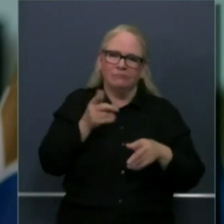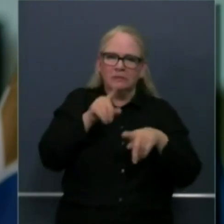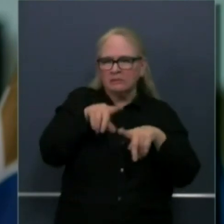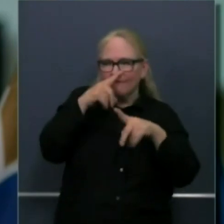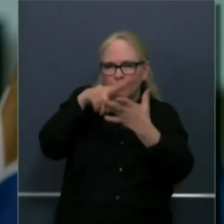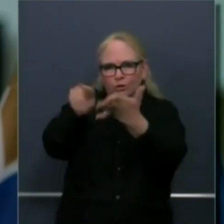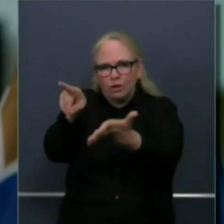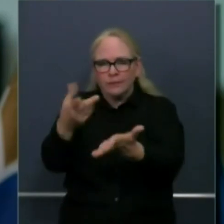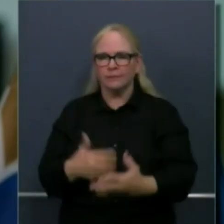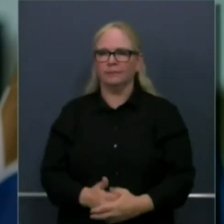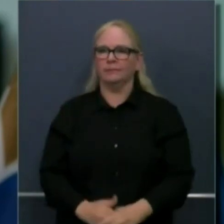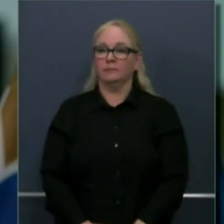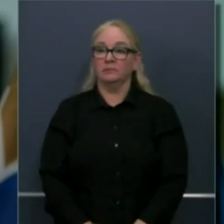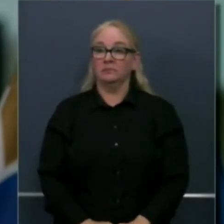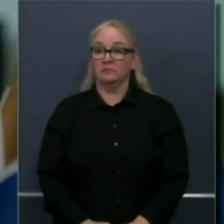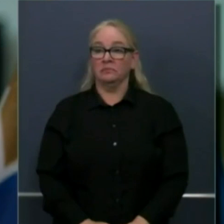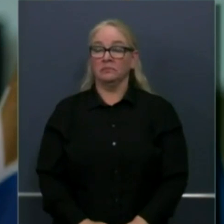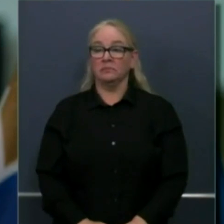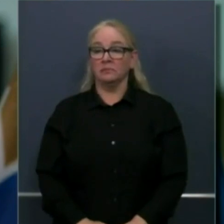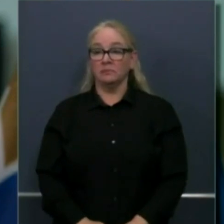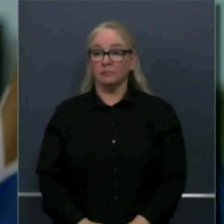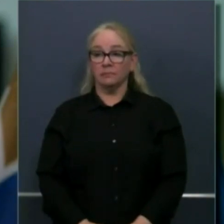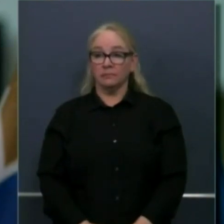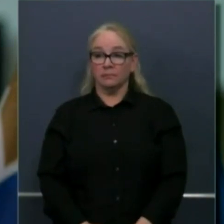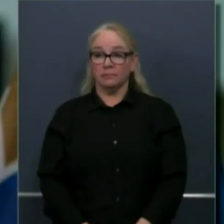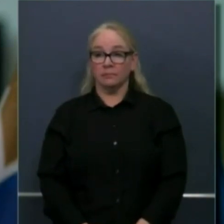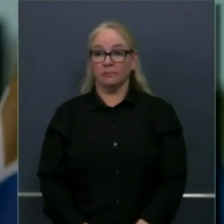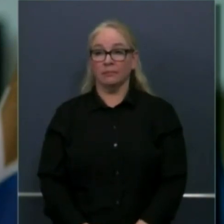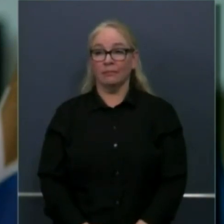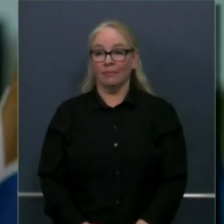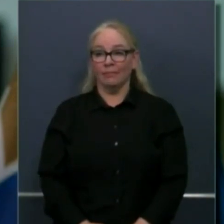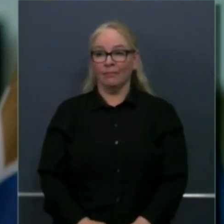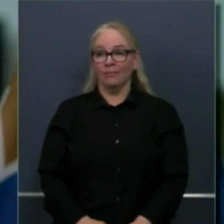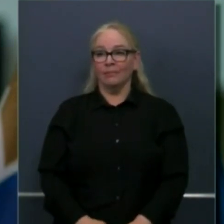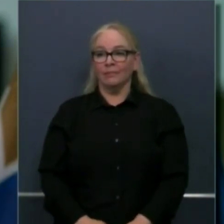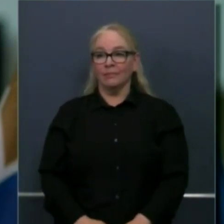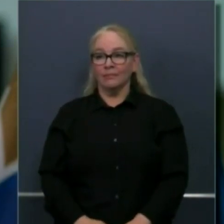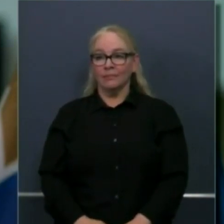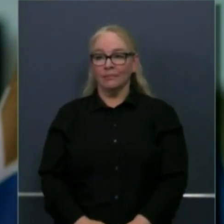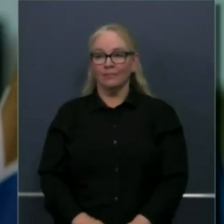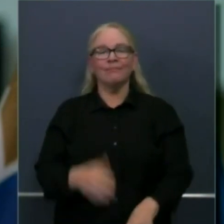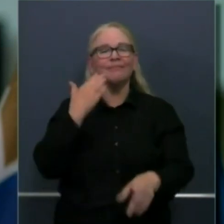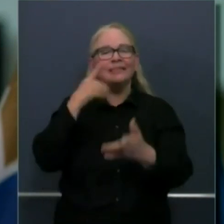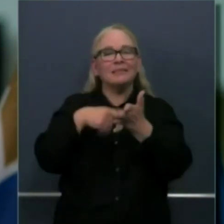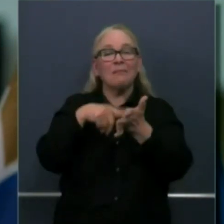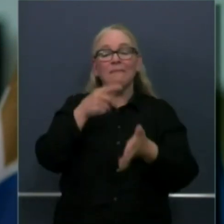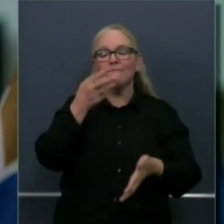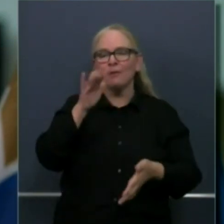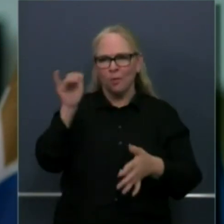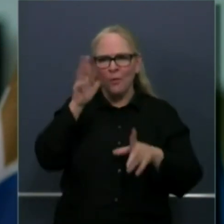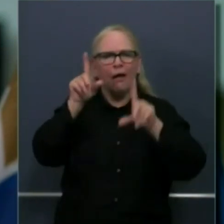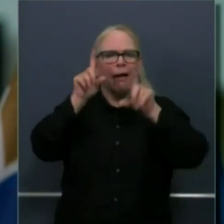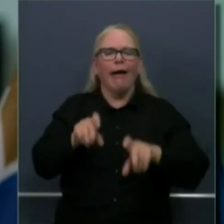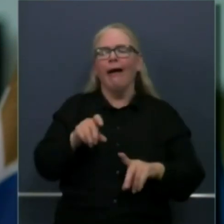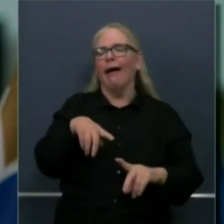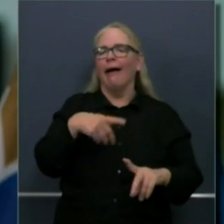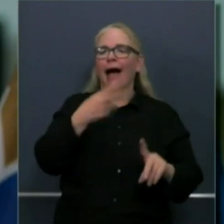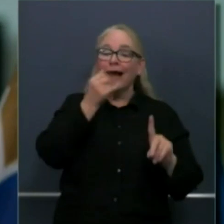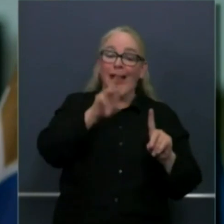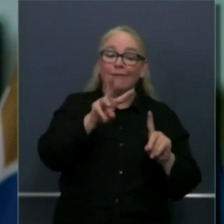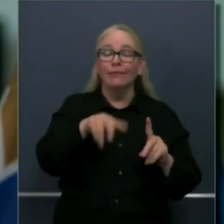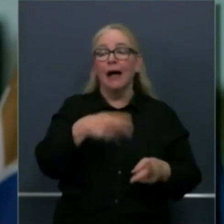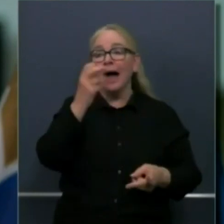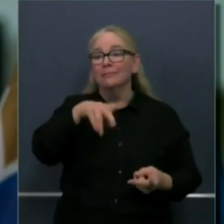you do know this test for hepatitis C in many cases for HIV there are protocols and procedures appropriate